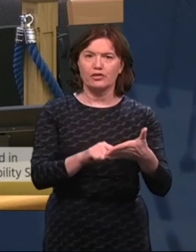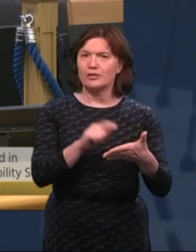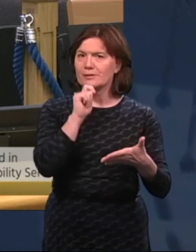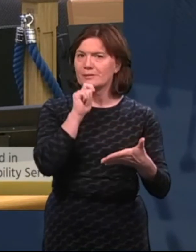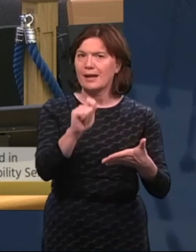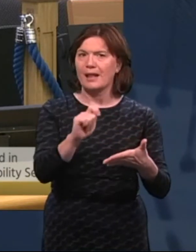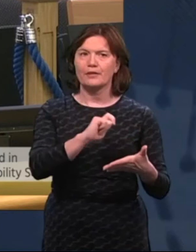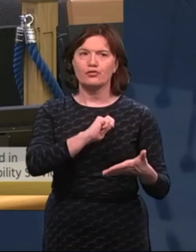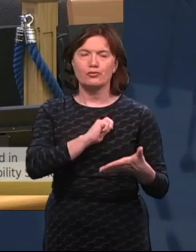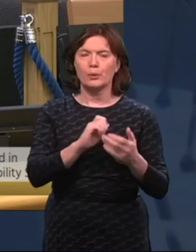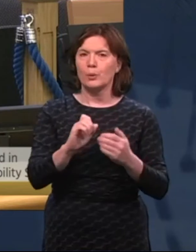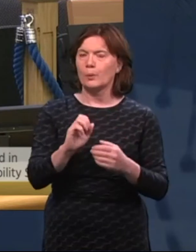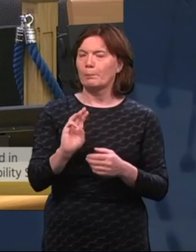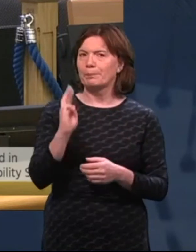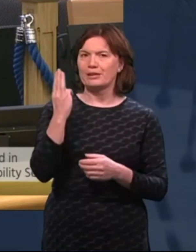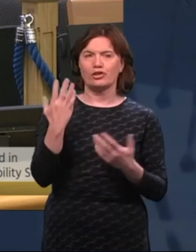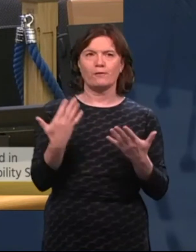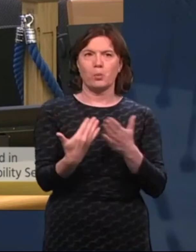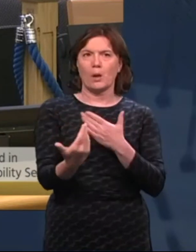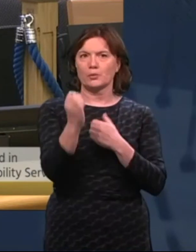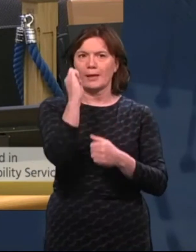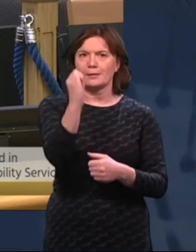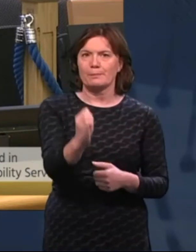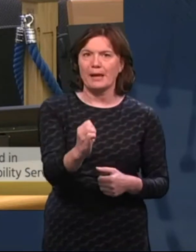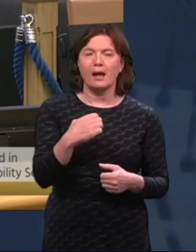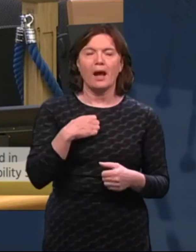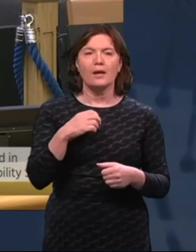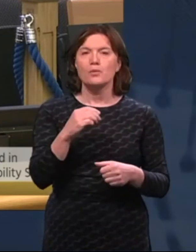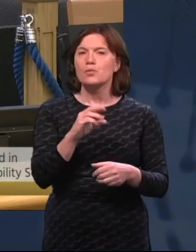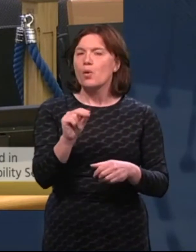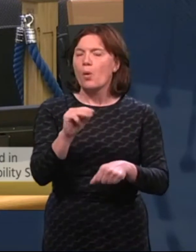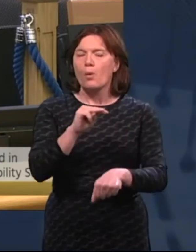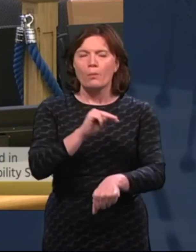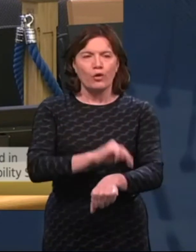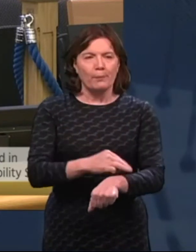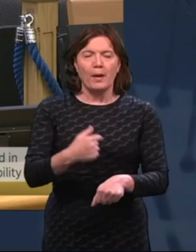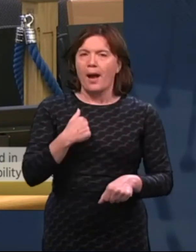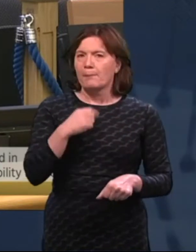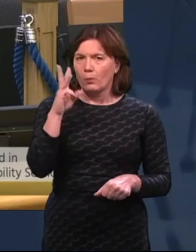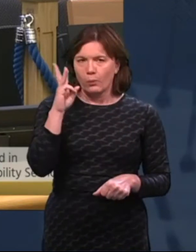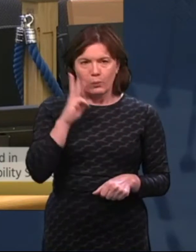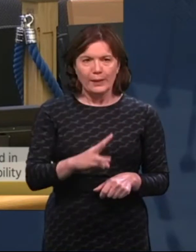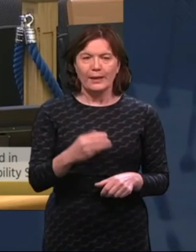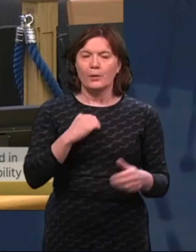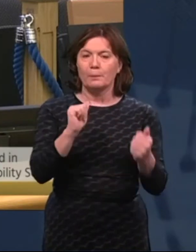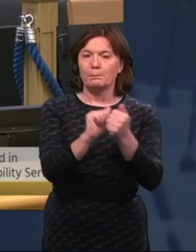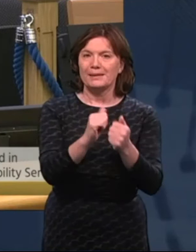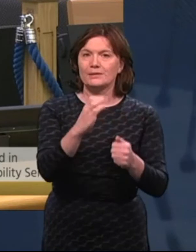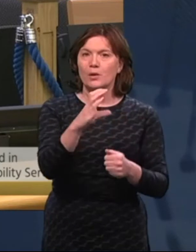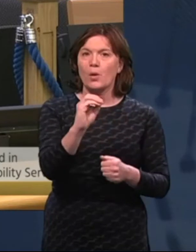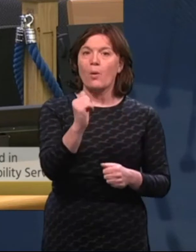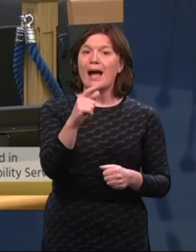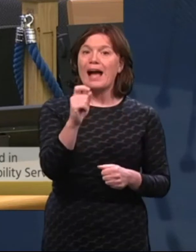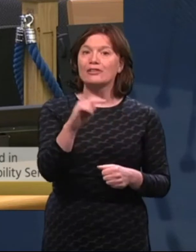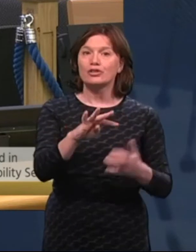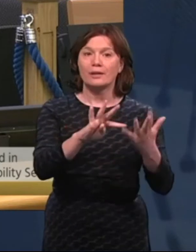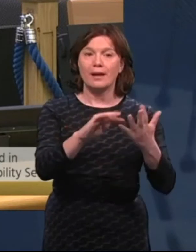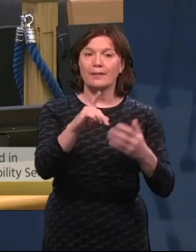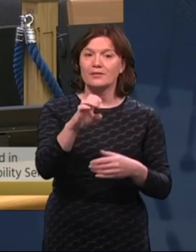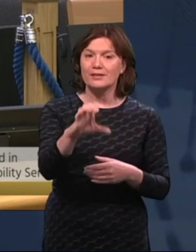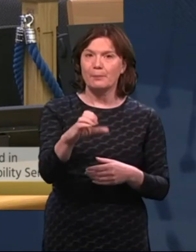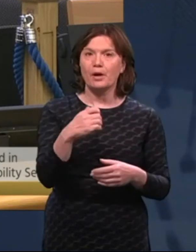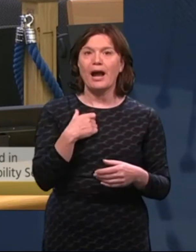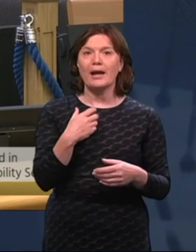things are at. So I have no problem, absolutely. A, I am meeting with Co-Action on the 9th of December, B, in